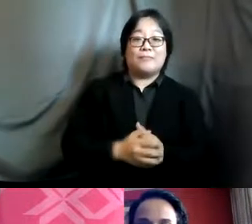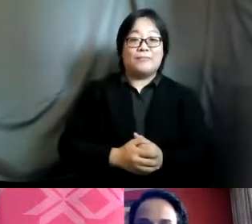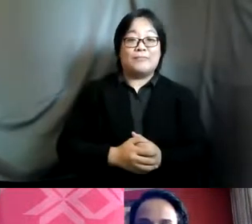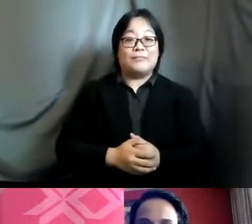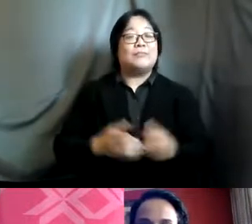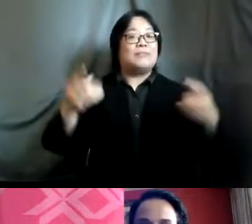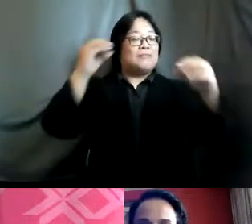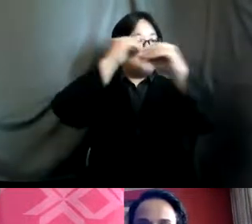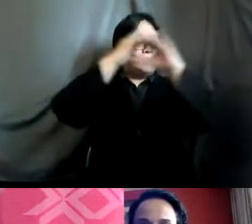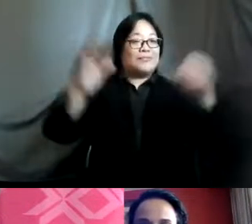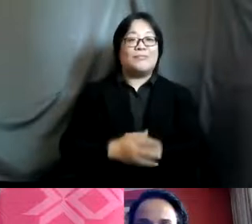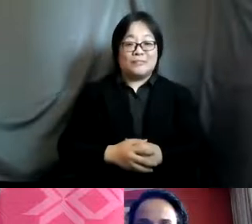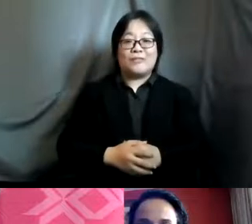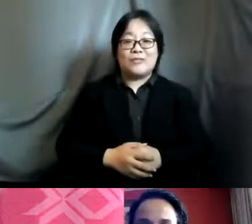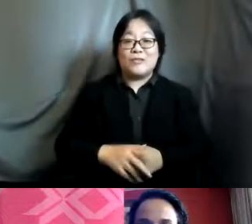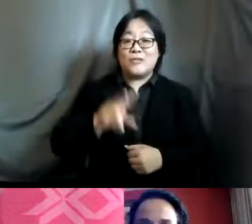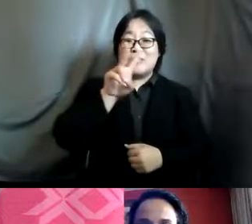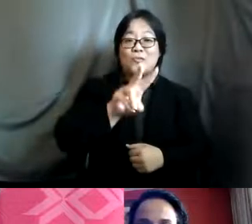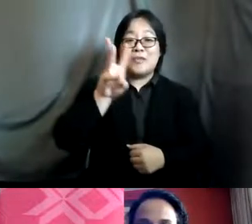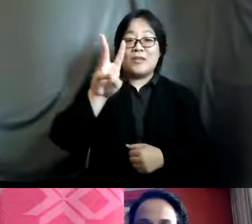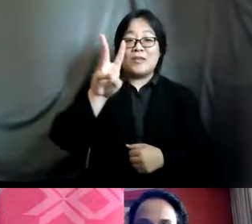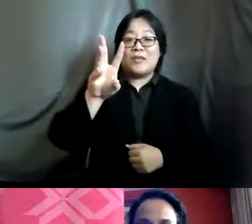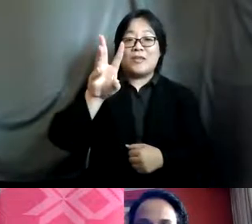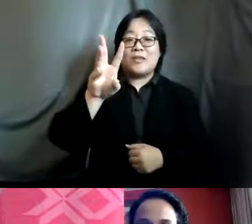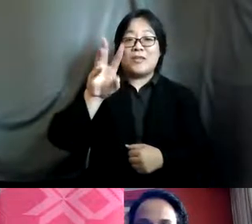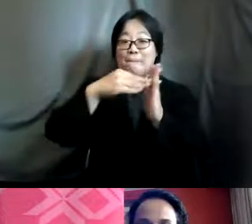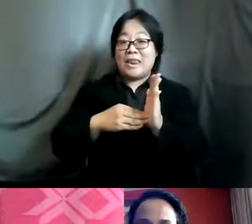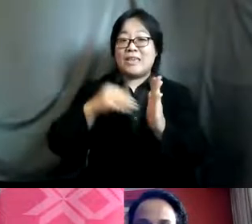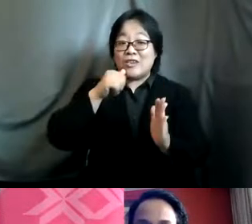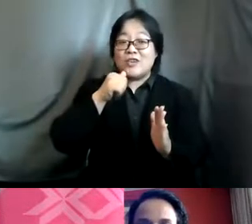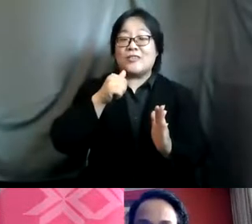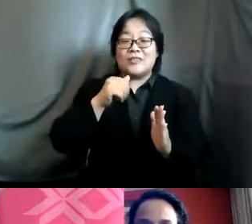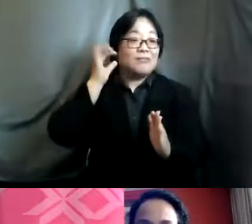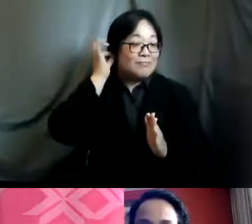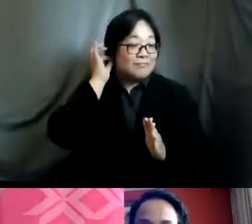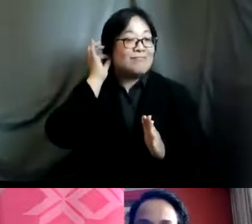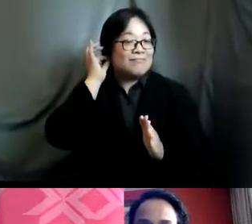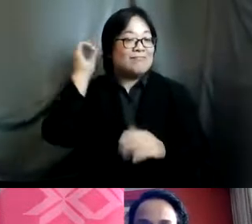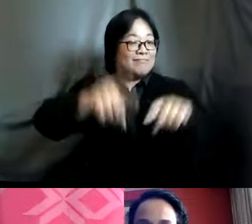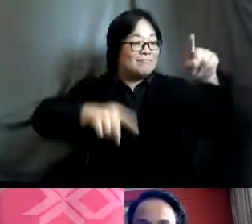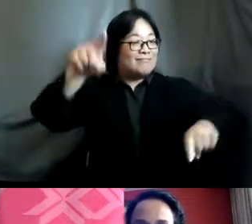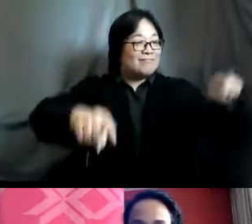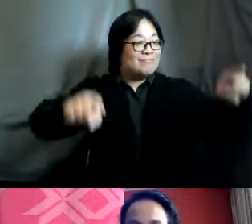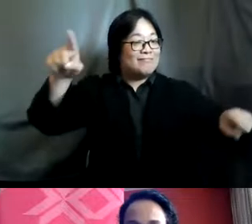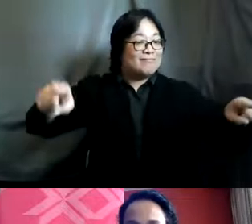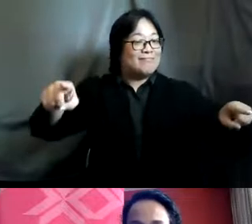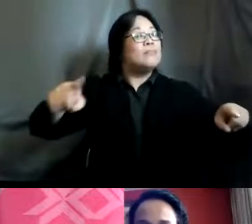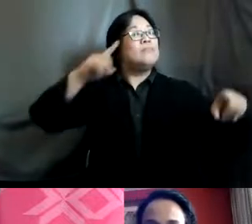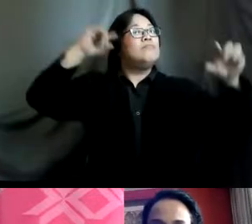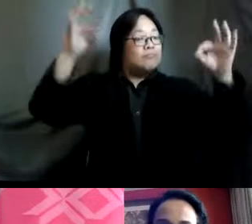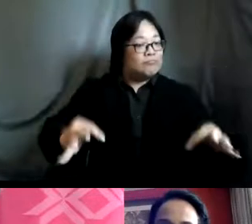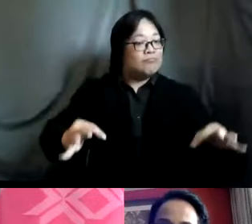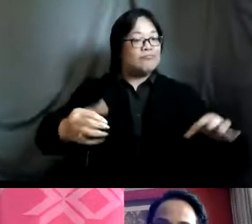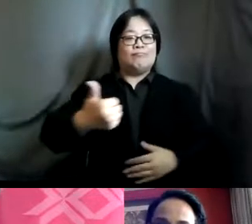260 million more girls adolescents and women in all their diversity making autonomous decisions about their